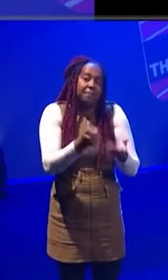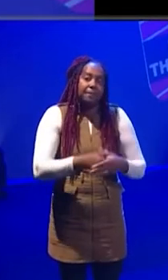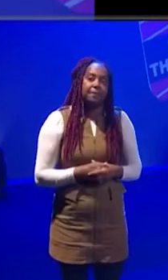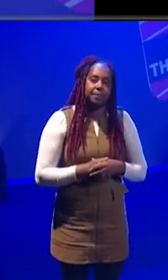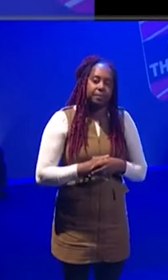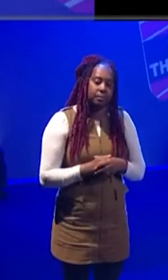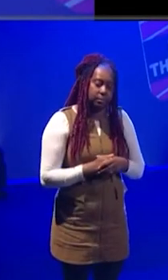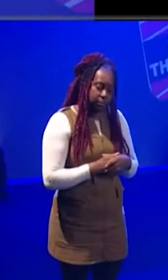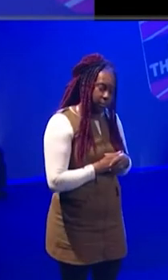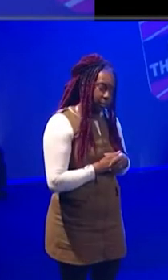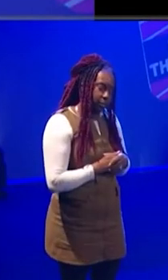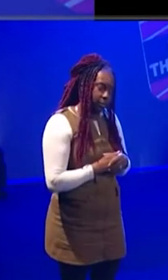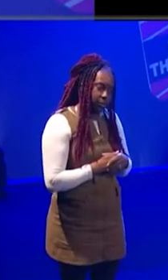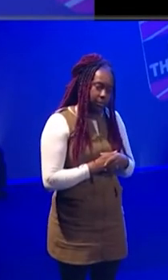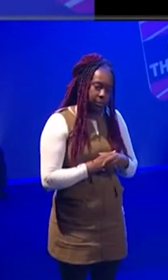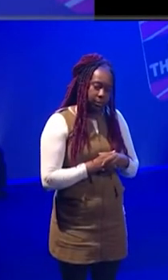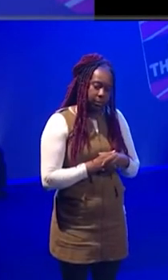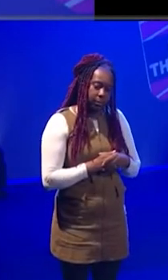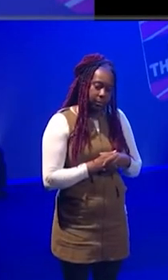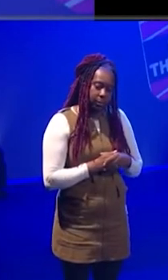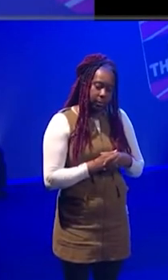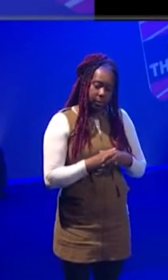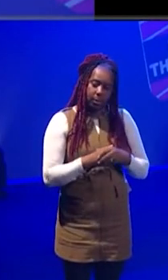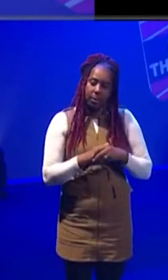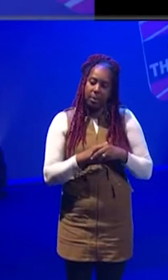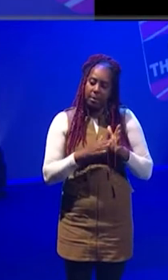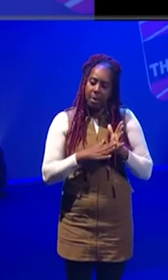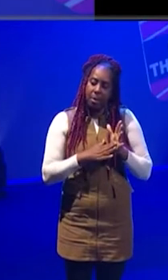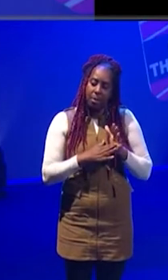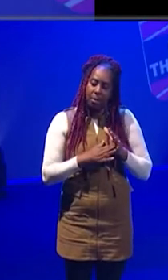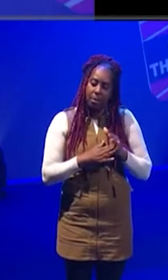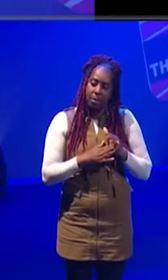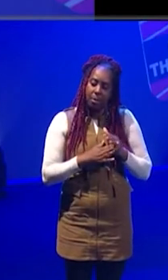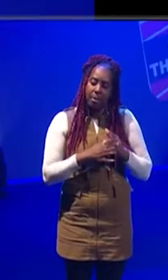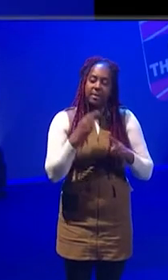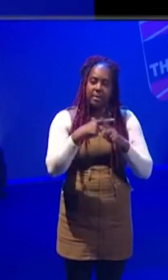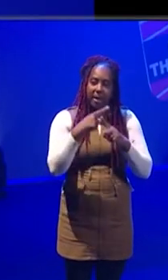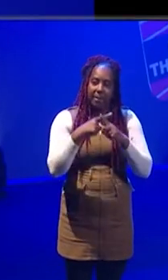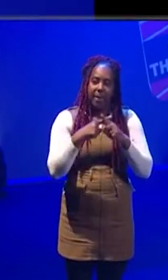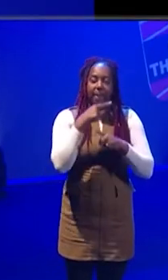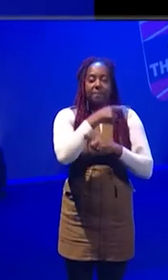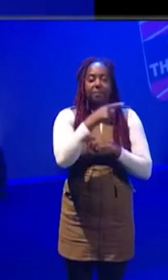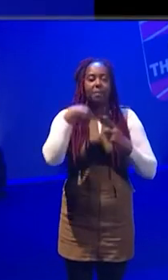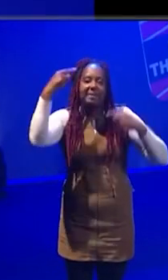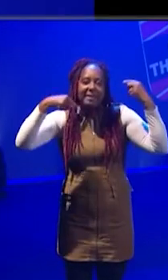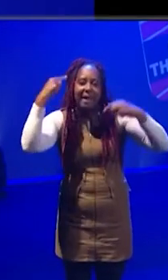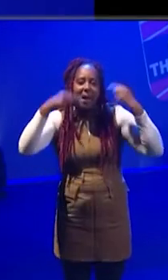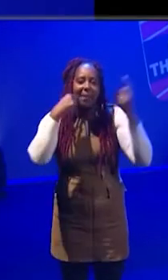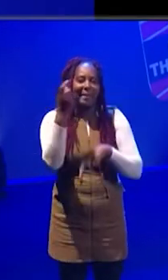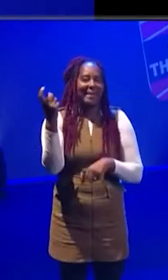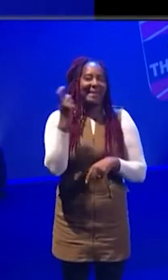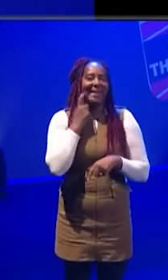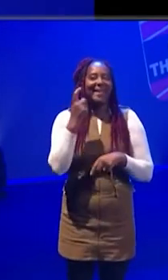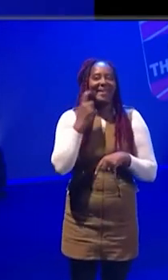Yeah, I I guess I guess. Yeah. So, you know, from a sound perspective, it was probably one of the easiest